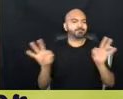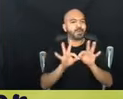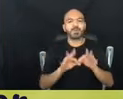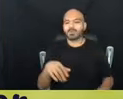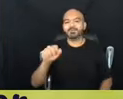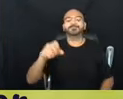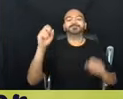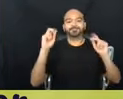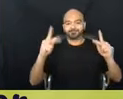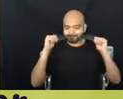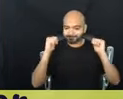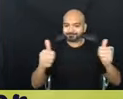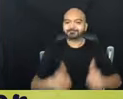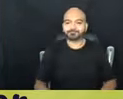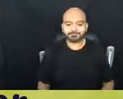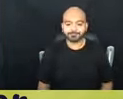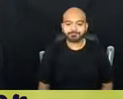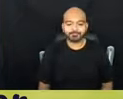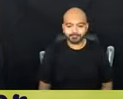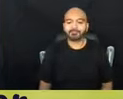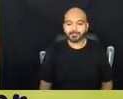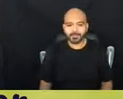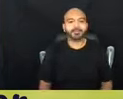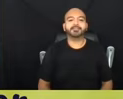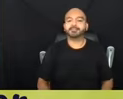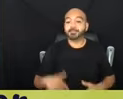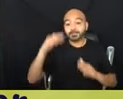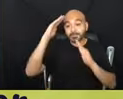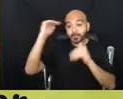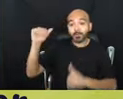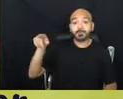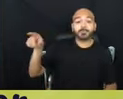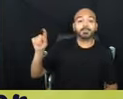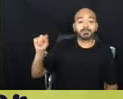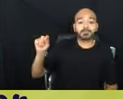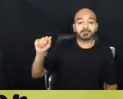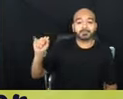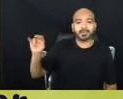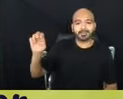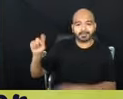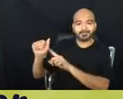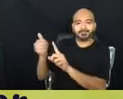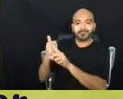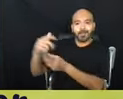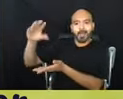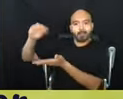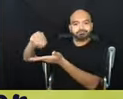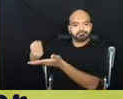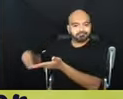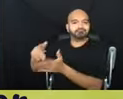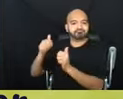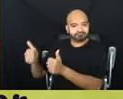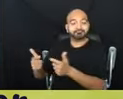Okay. So, hopefully, Tainera has taken a lot of this stuff down. Let's talk next,